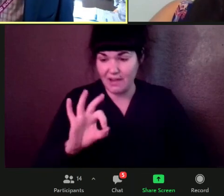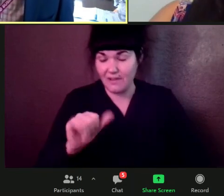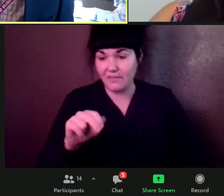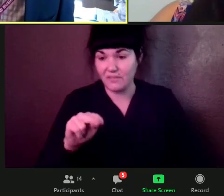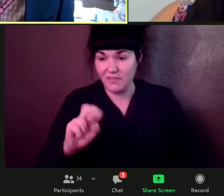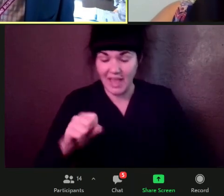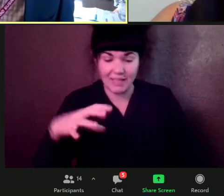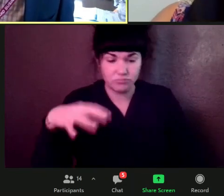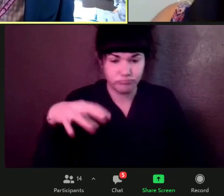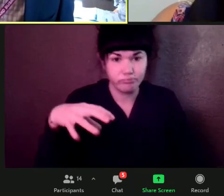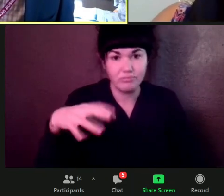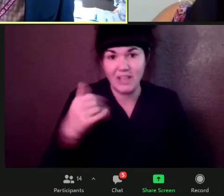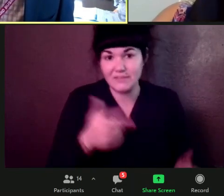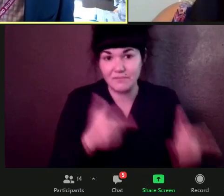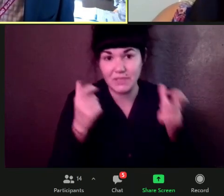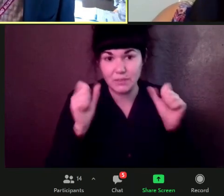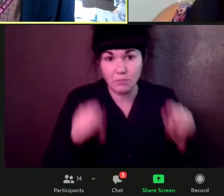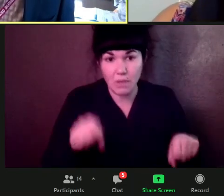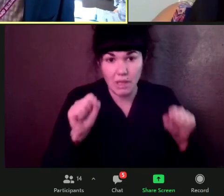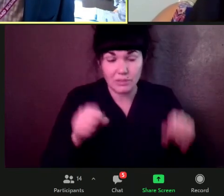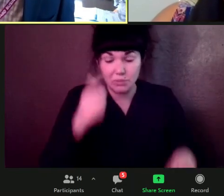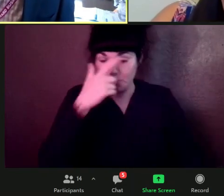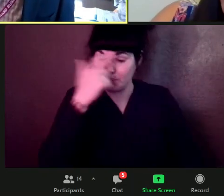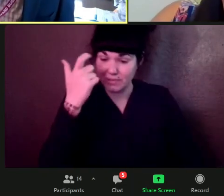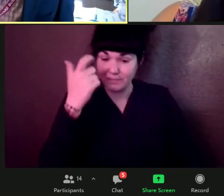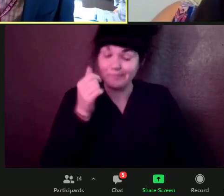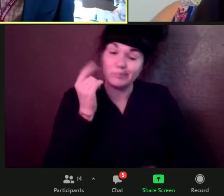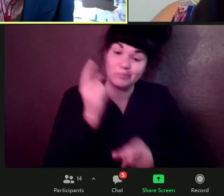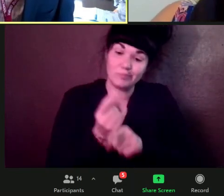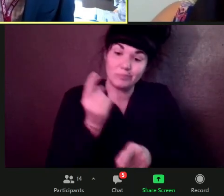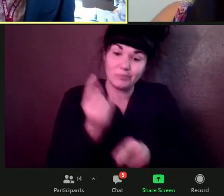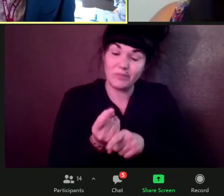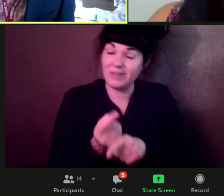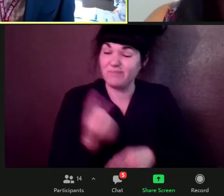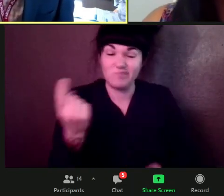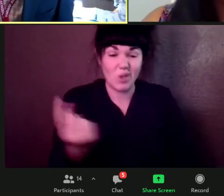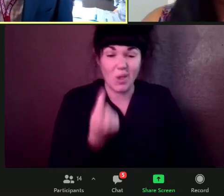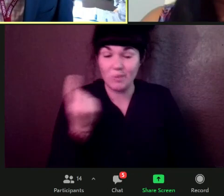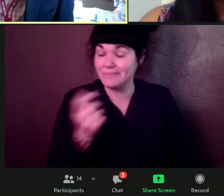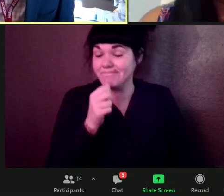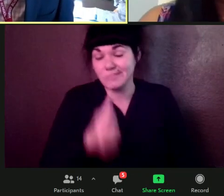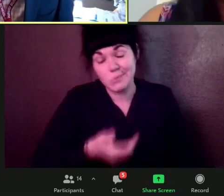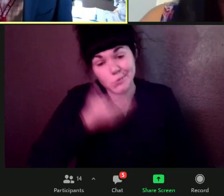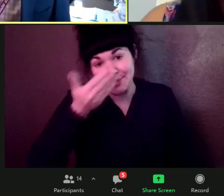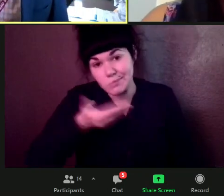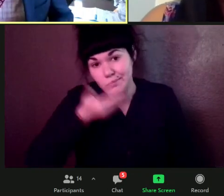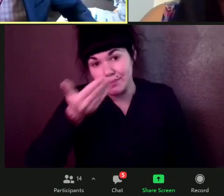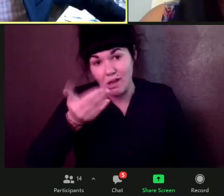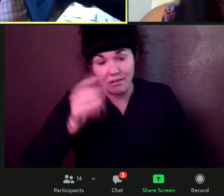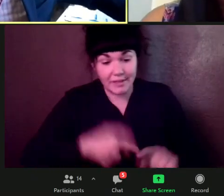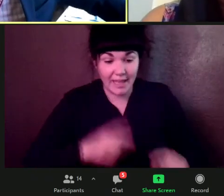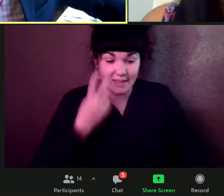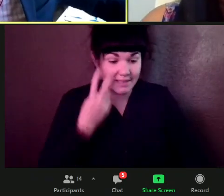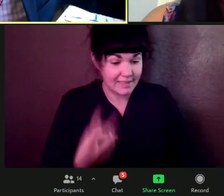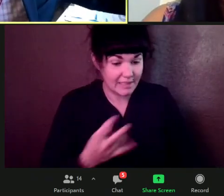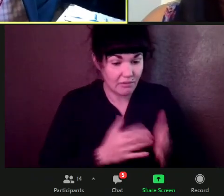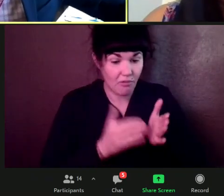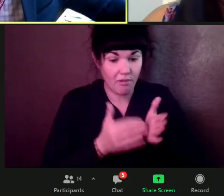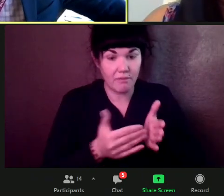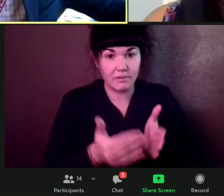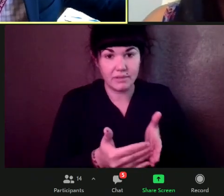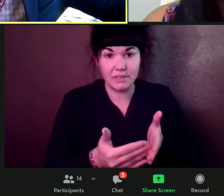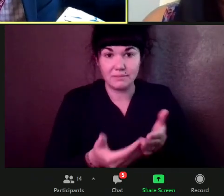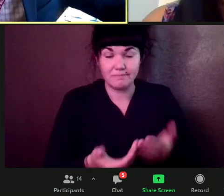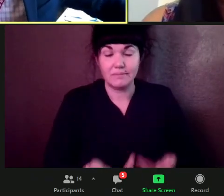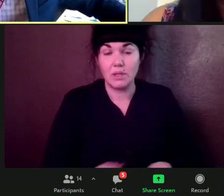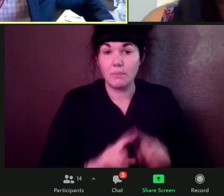it doesn't smell necessarily and, and you don't always see it. It's, it's, it's deep. Uh, it's not on the surface. Now, sometimes you'll see it on the walls, on the